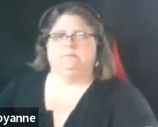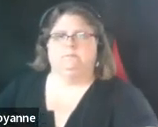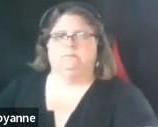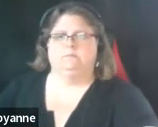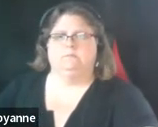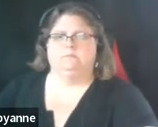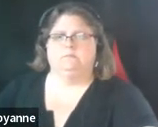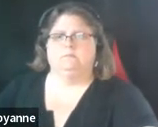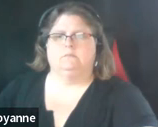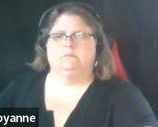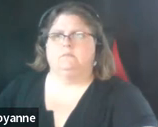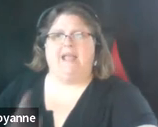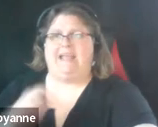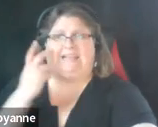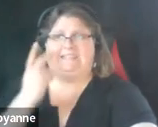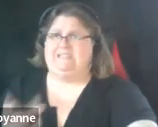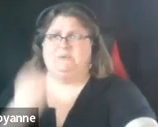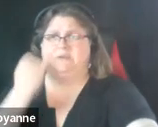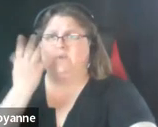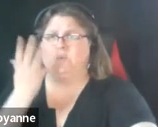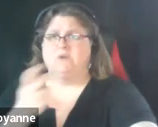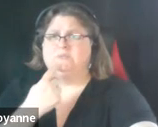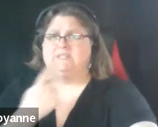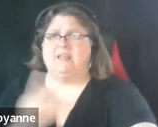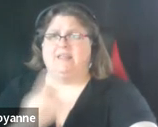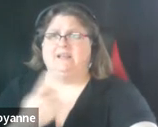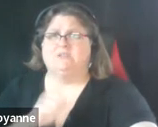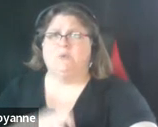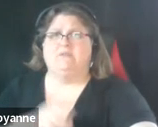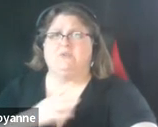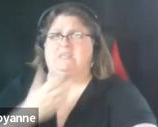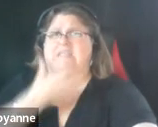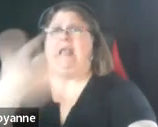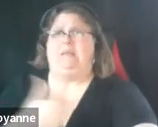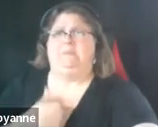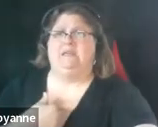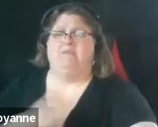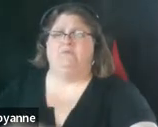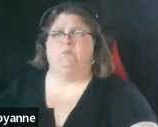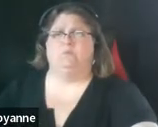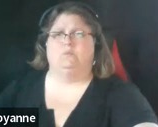i can't see you so if you want to say things you kind of have to unmute and holler at me um